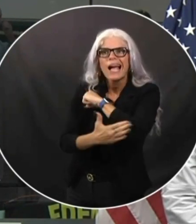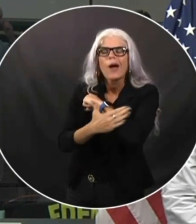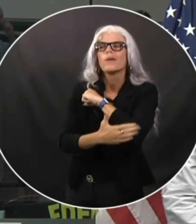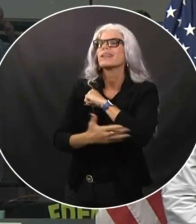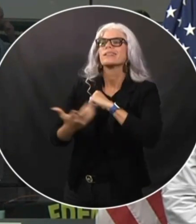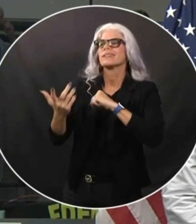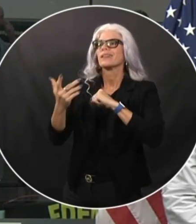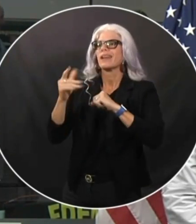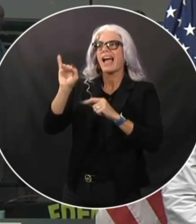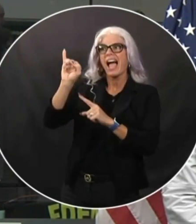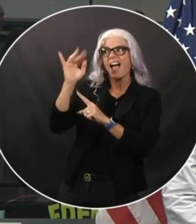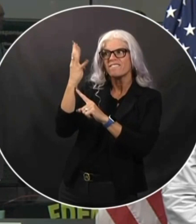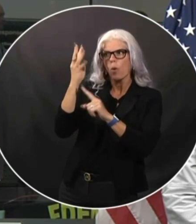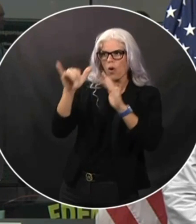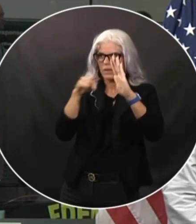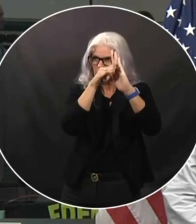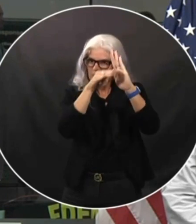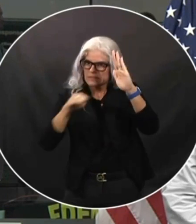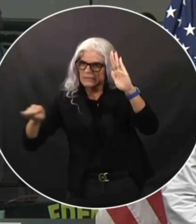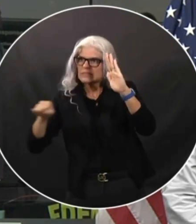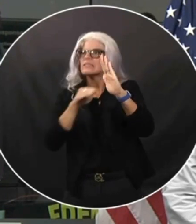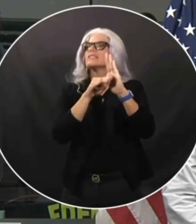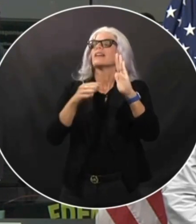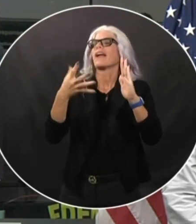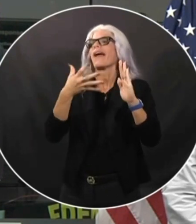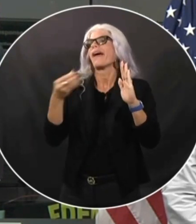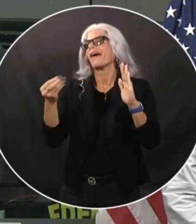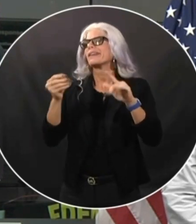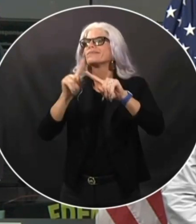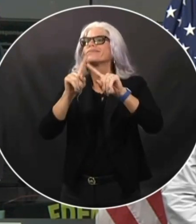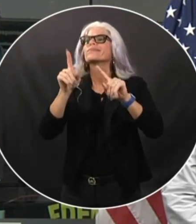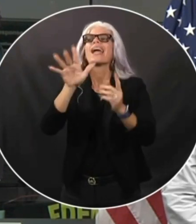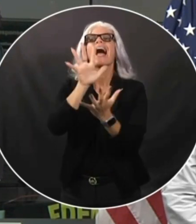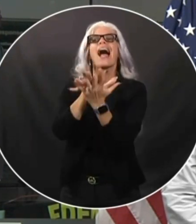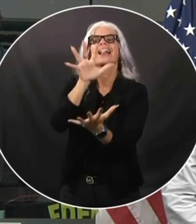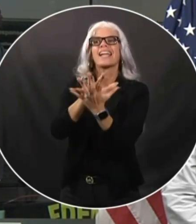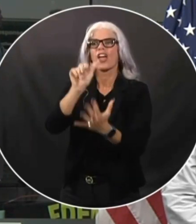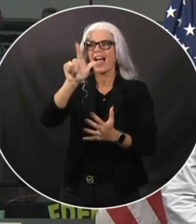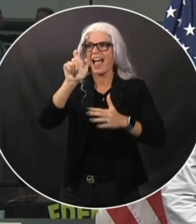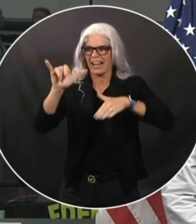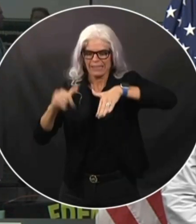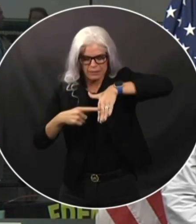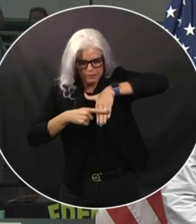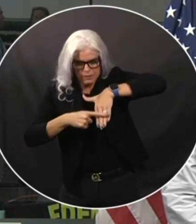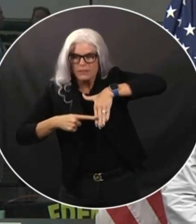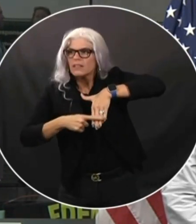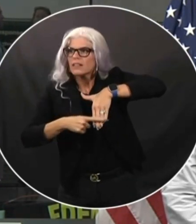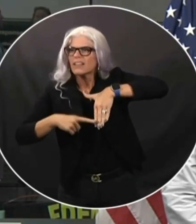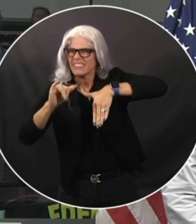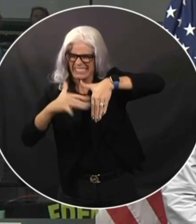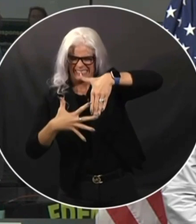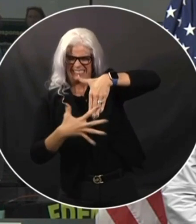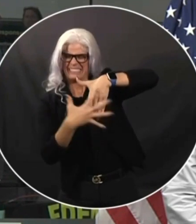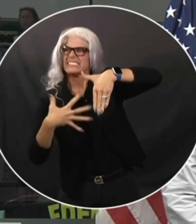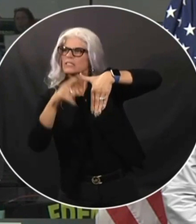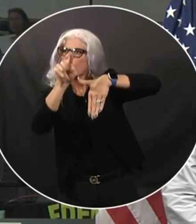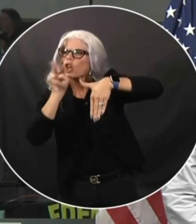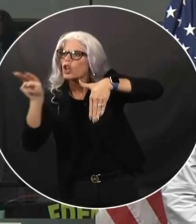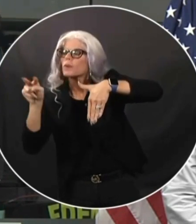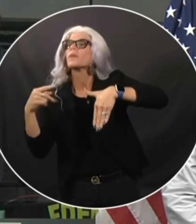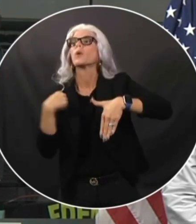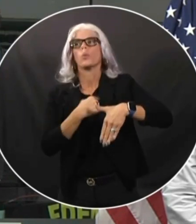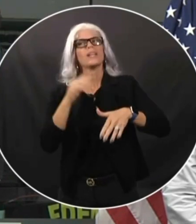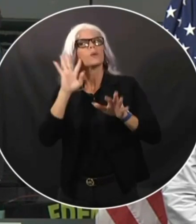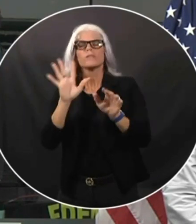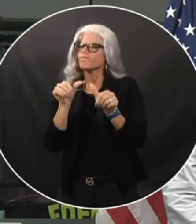I-4 Connector in Hillsborough, as well as Alligator Alley down in Collier into Broward counties. And as we continue to monitor the path of